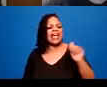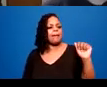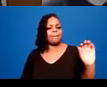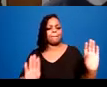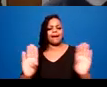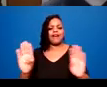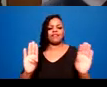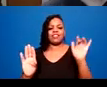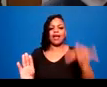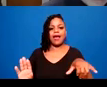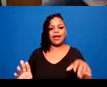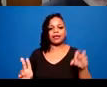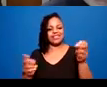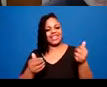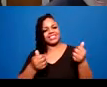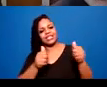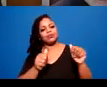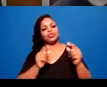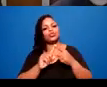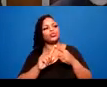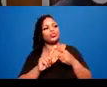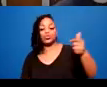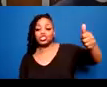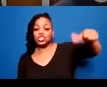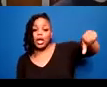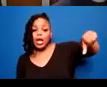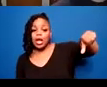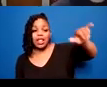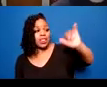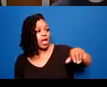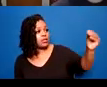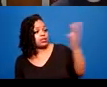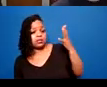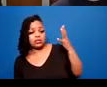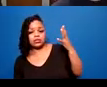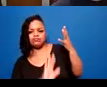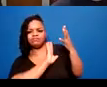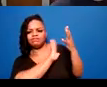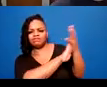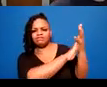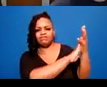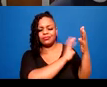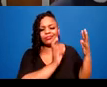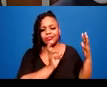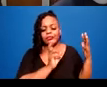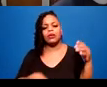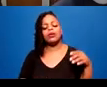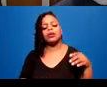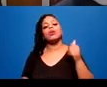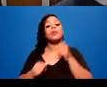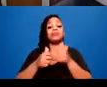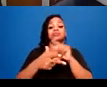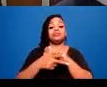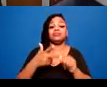thing that is happening. And remember, these are automatic responses. These aren't things that people decide